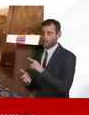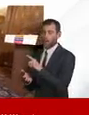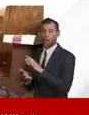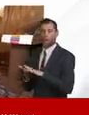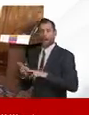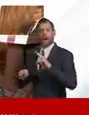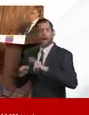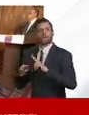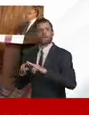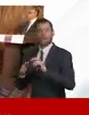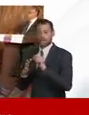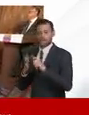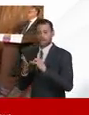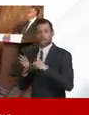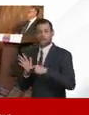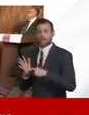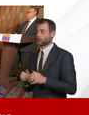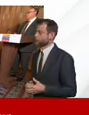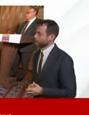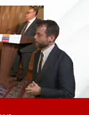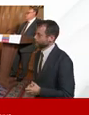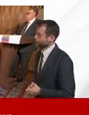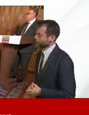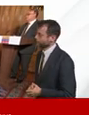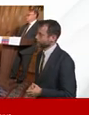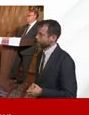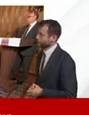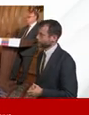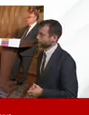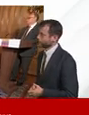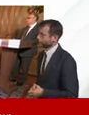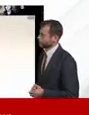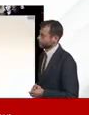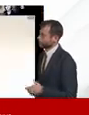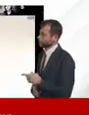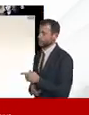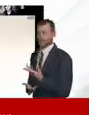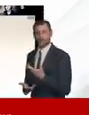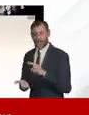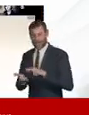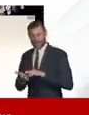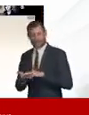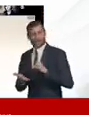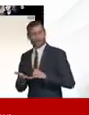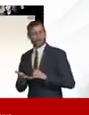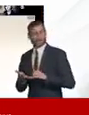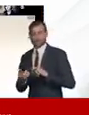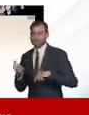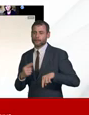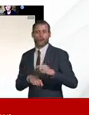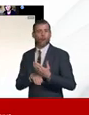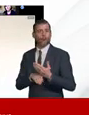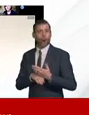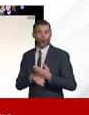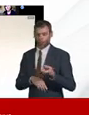paul secretary of state um can you explain to nhs staff who had to travel on crammed and